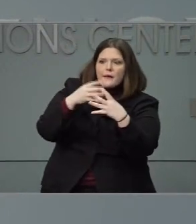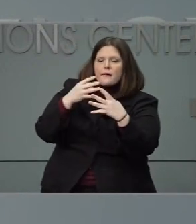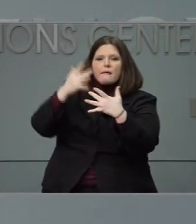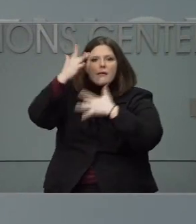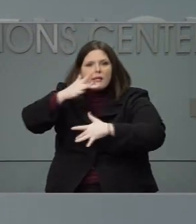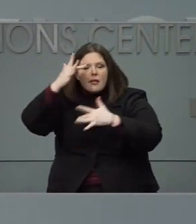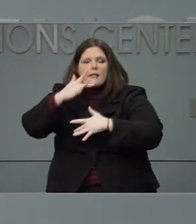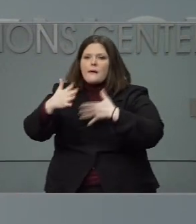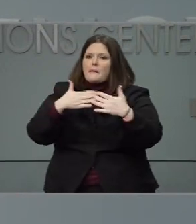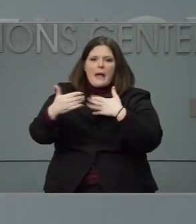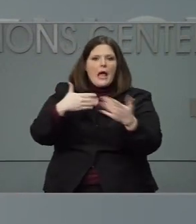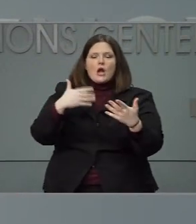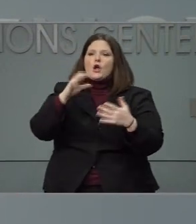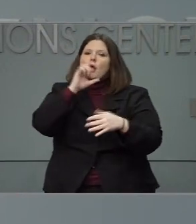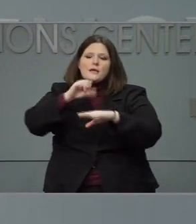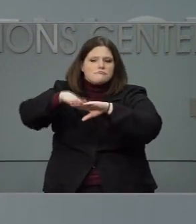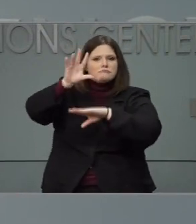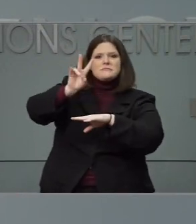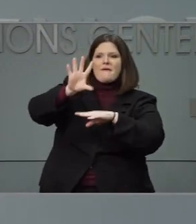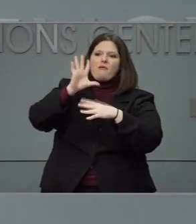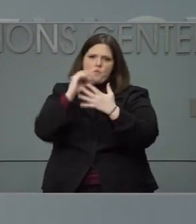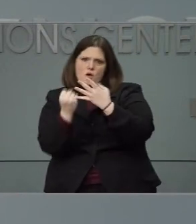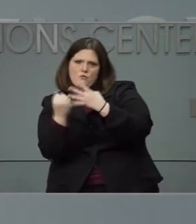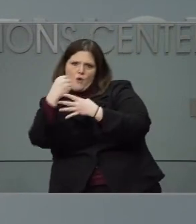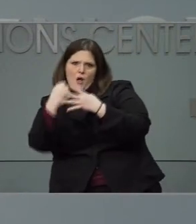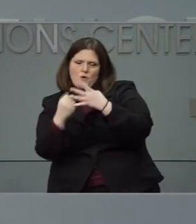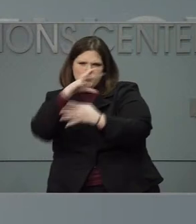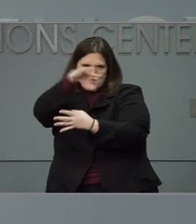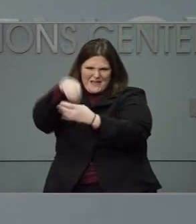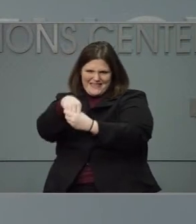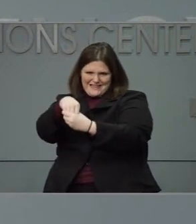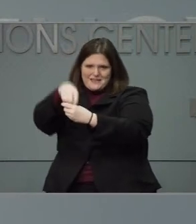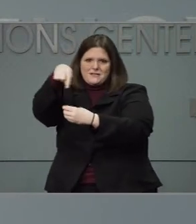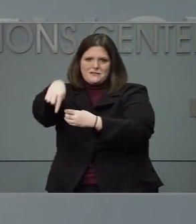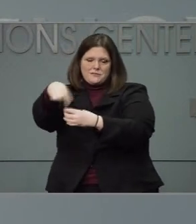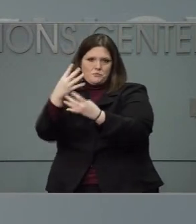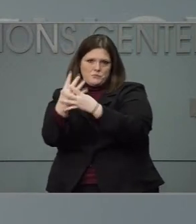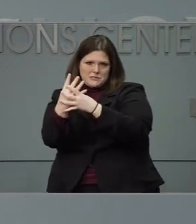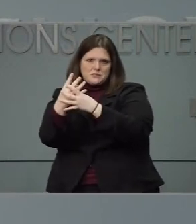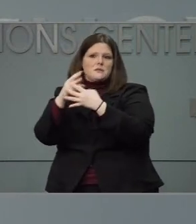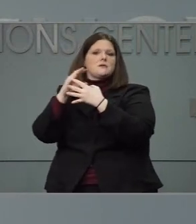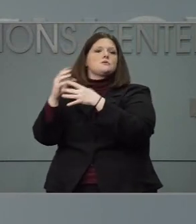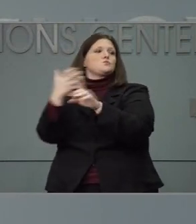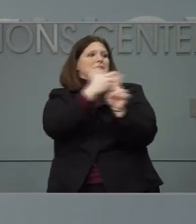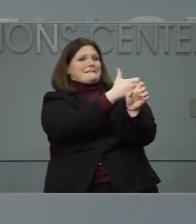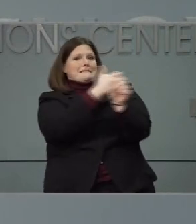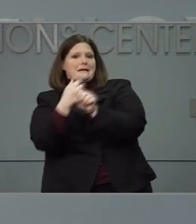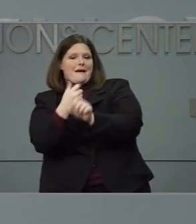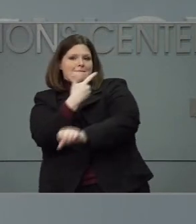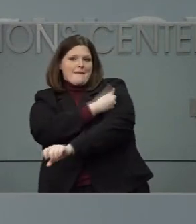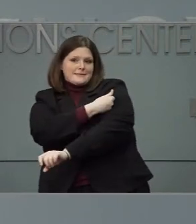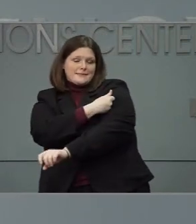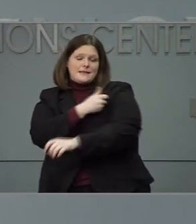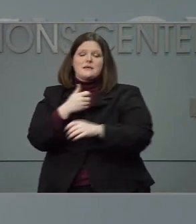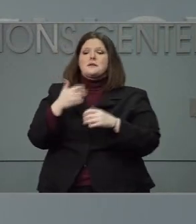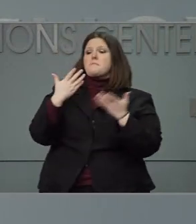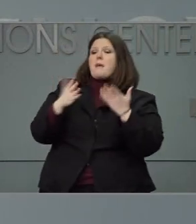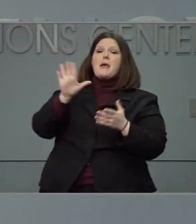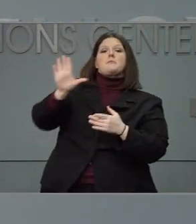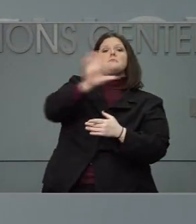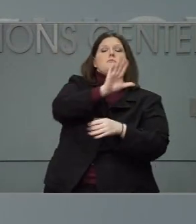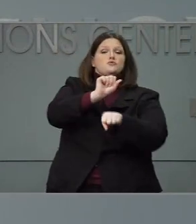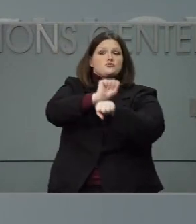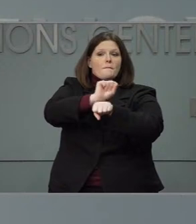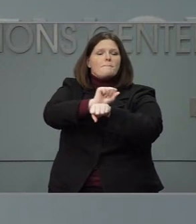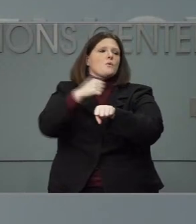you're over 75, you'll be prioritized for vaccine or by job or when we get to age